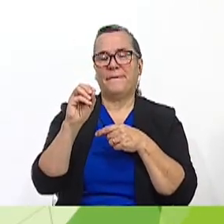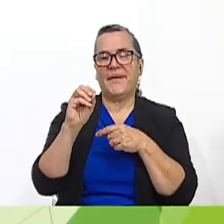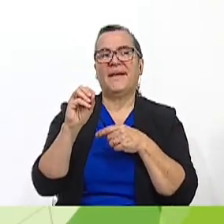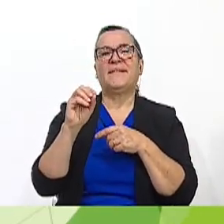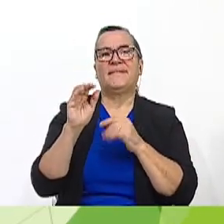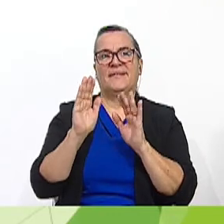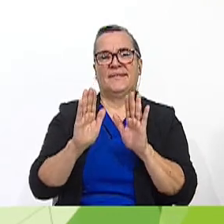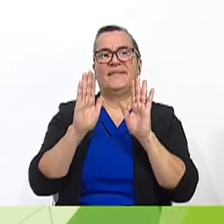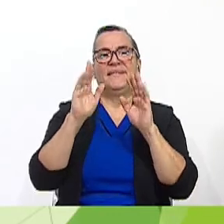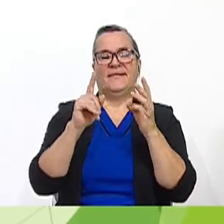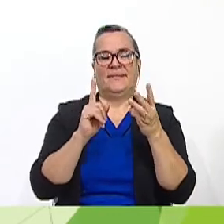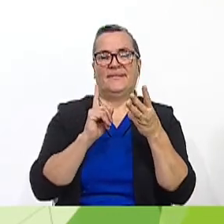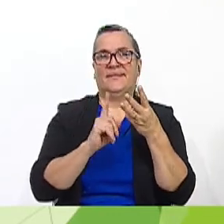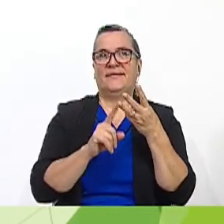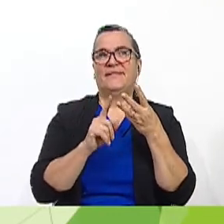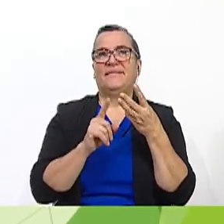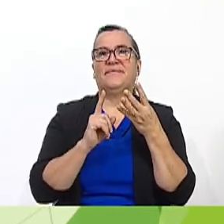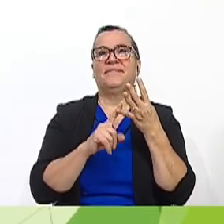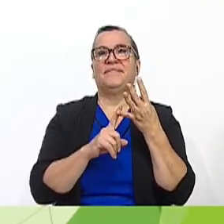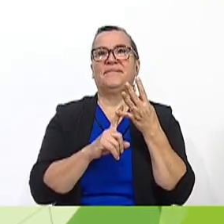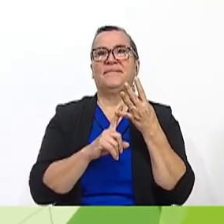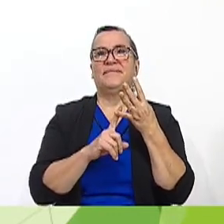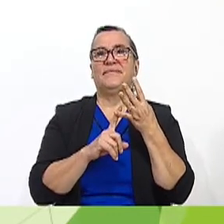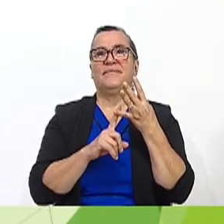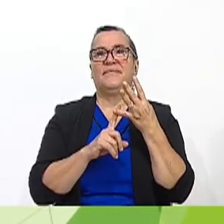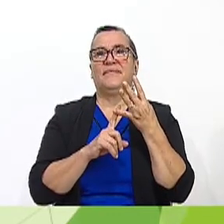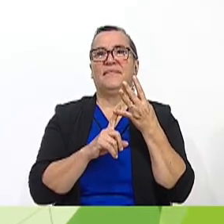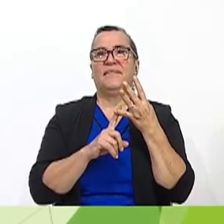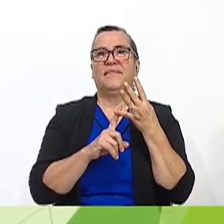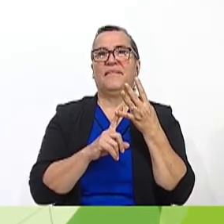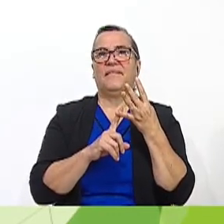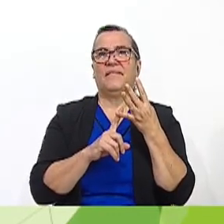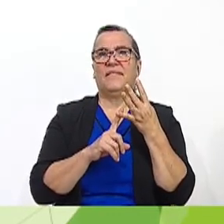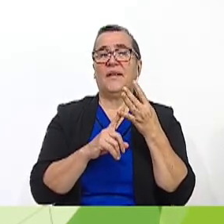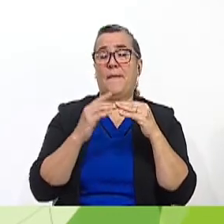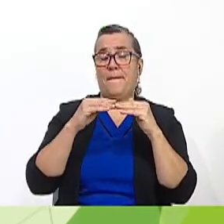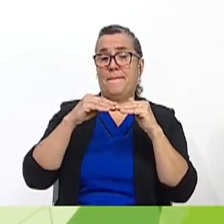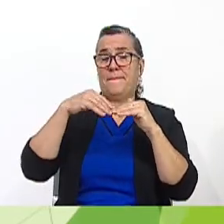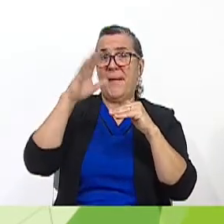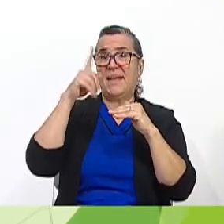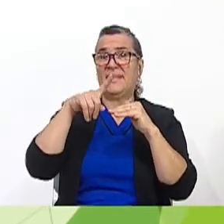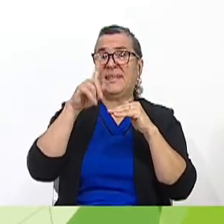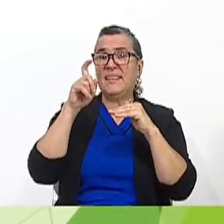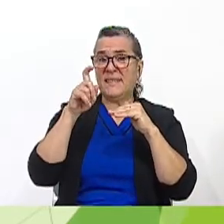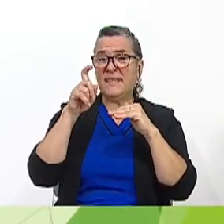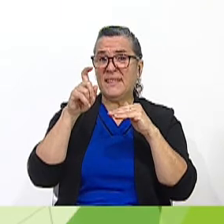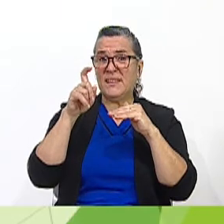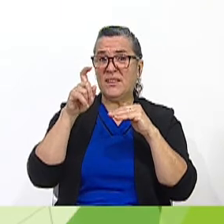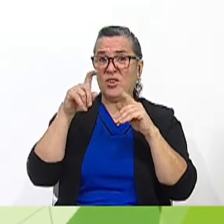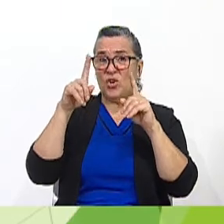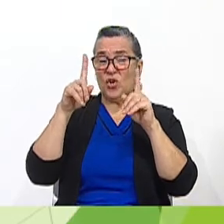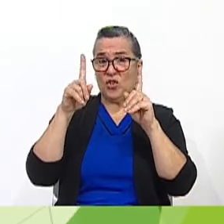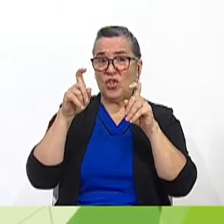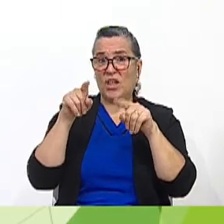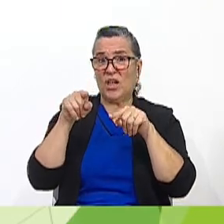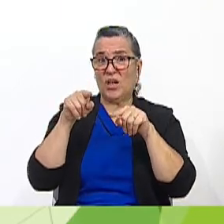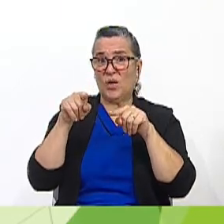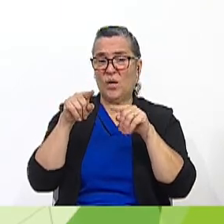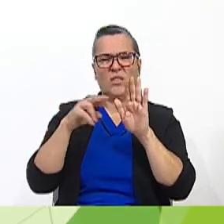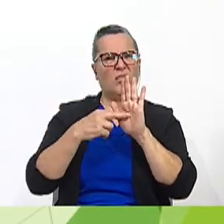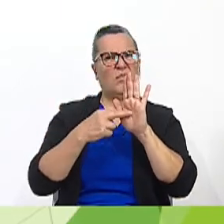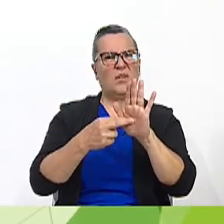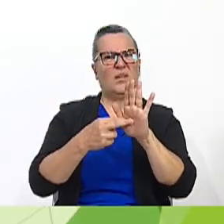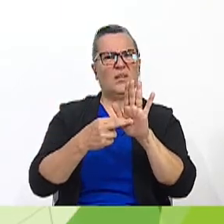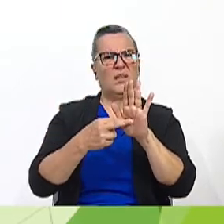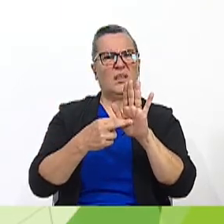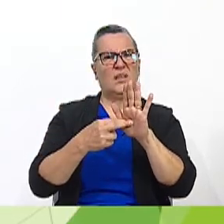20 questions. Uh-huh. Number four. Over a hundred scores in the quiz represent